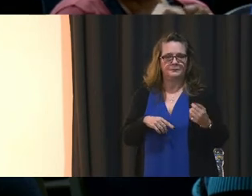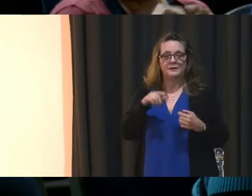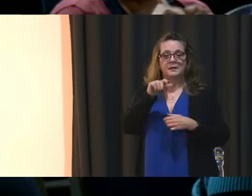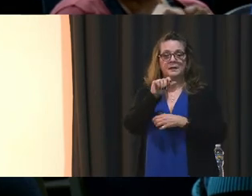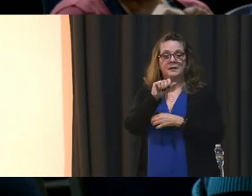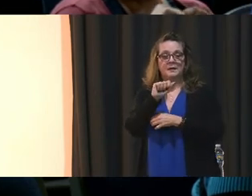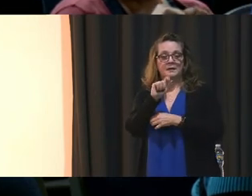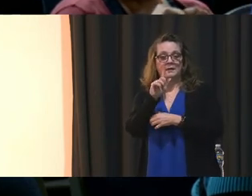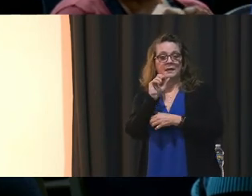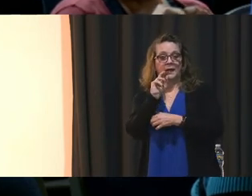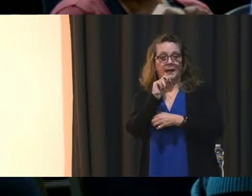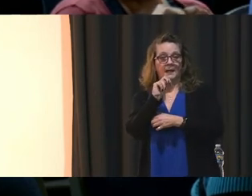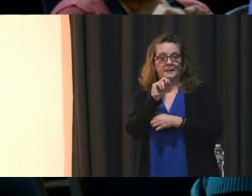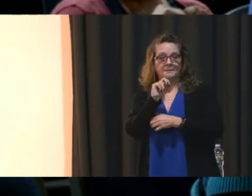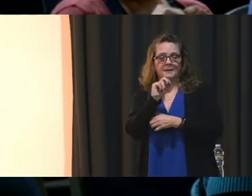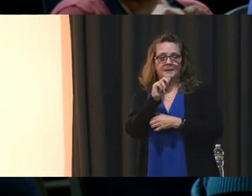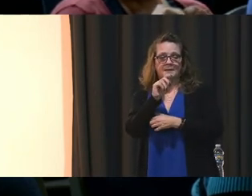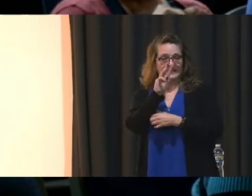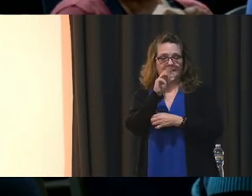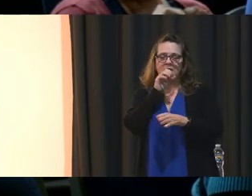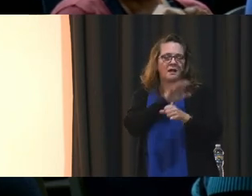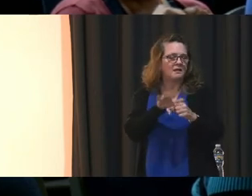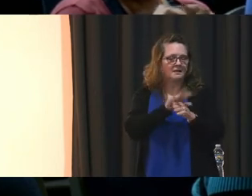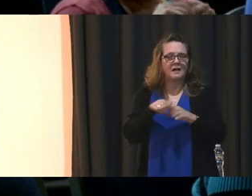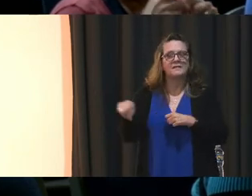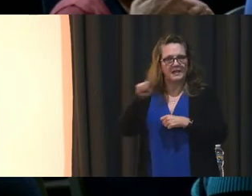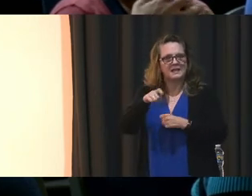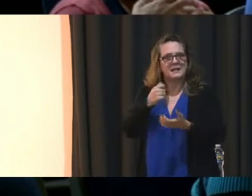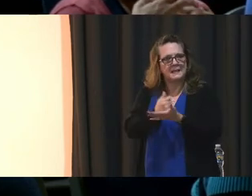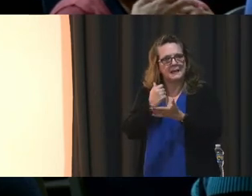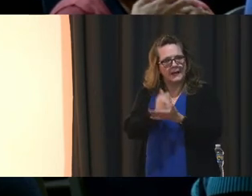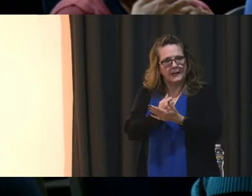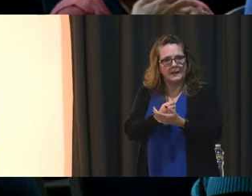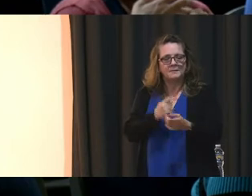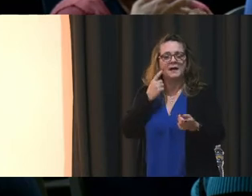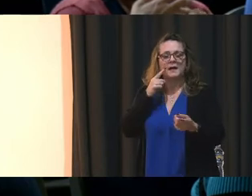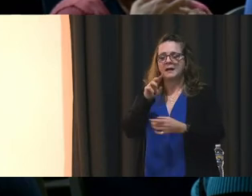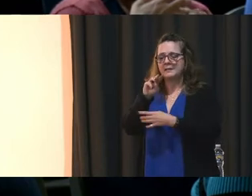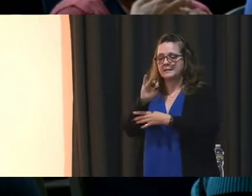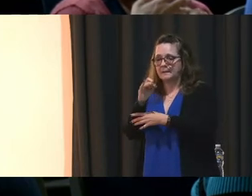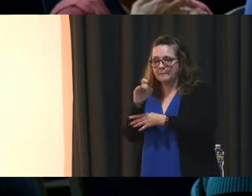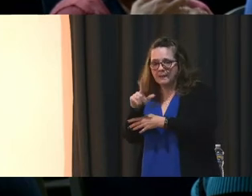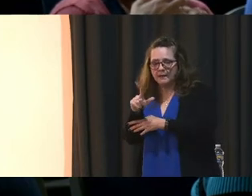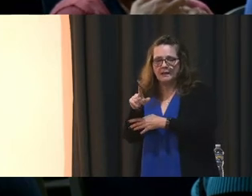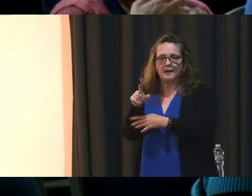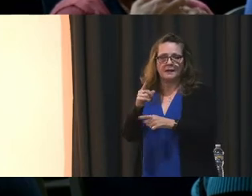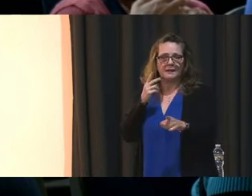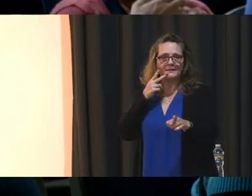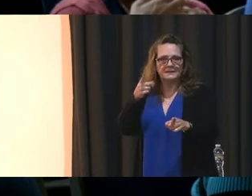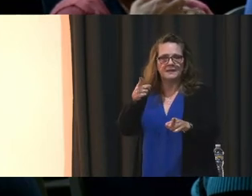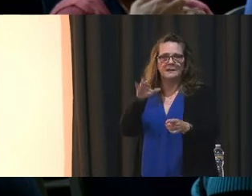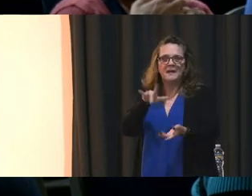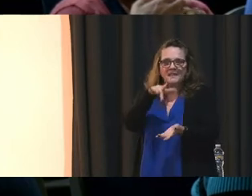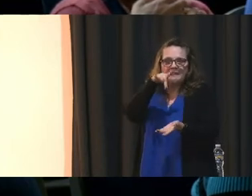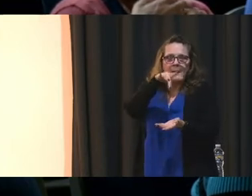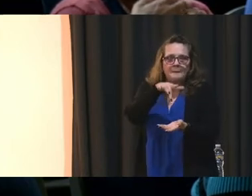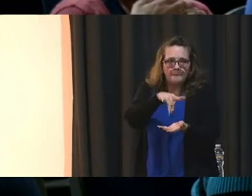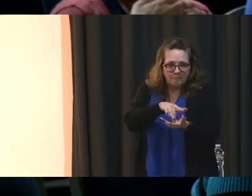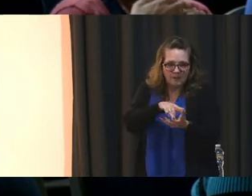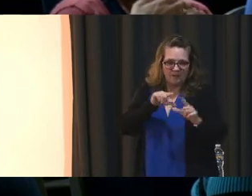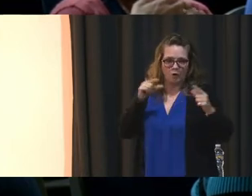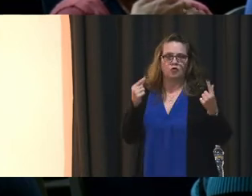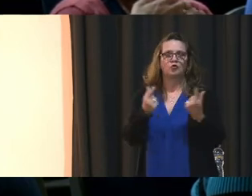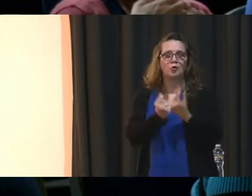are enough. They need help. I have seen Miguel Chacon. I have seen him be in the middle of group